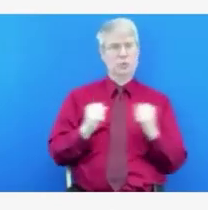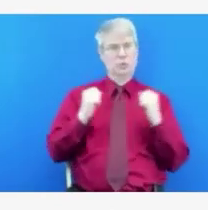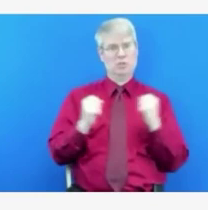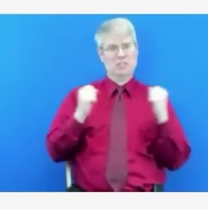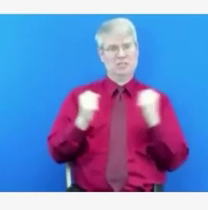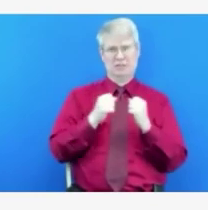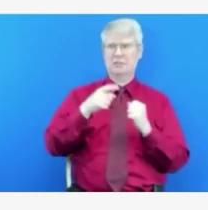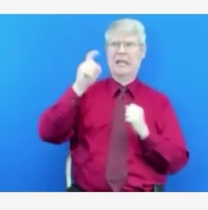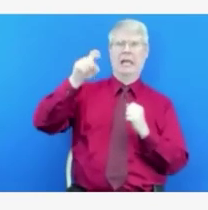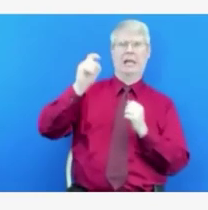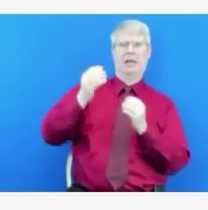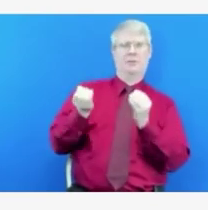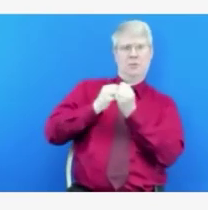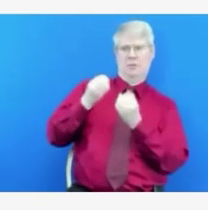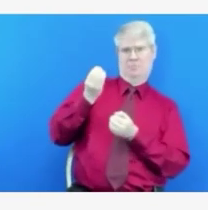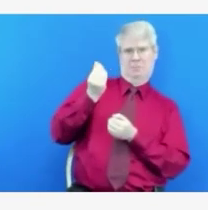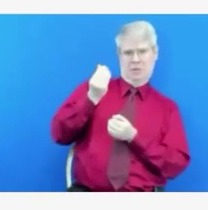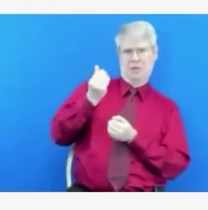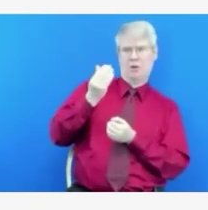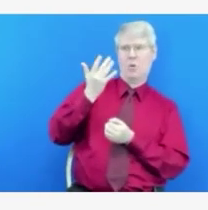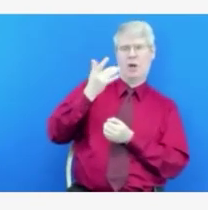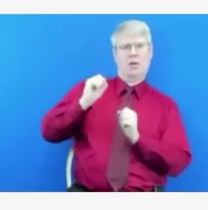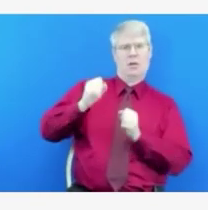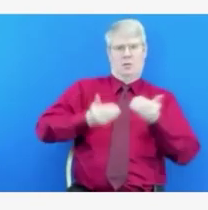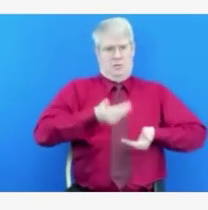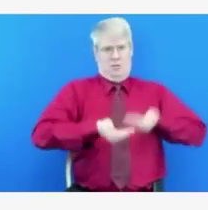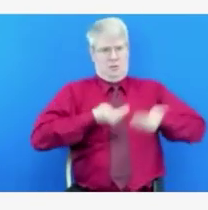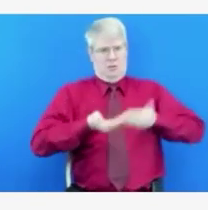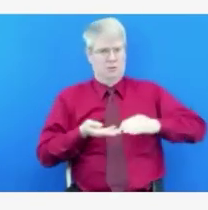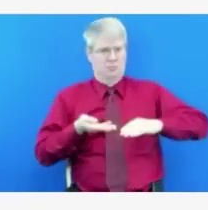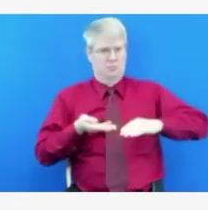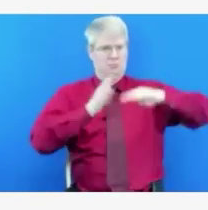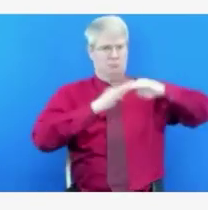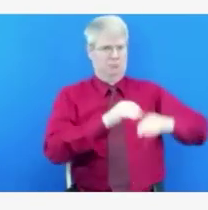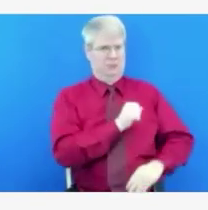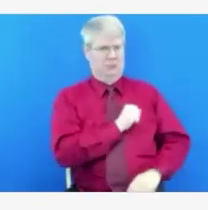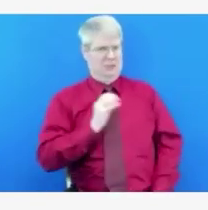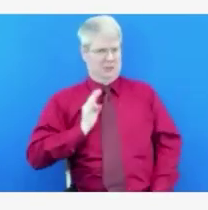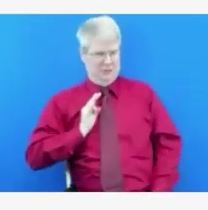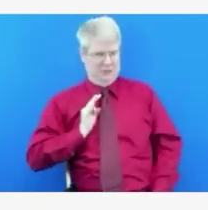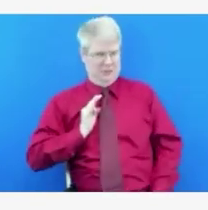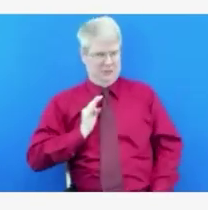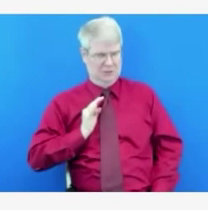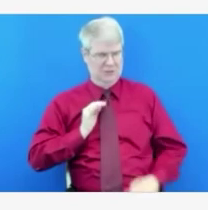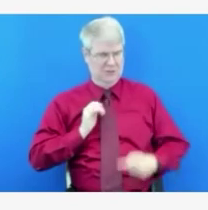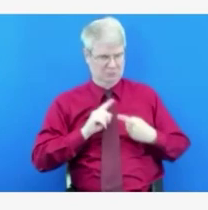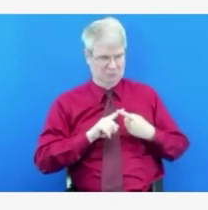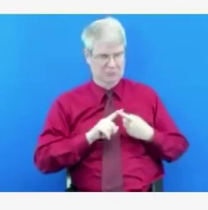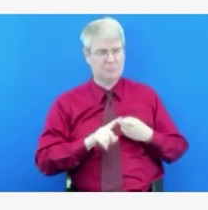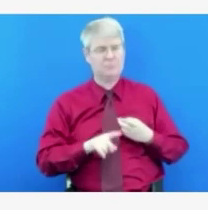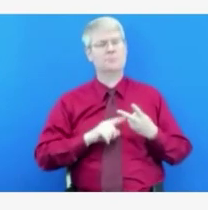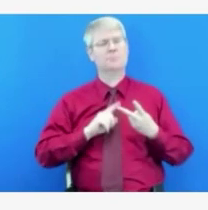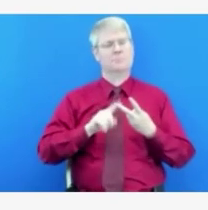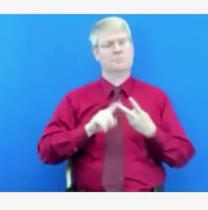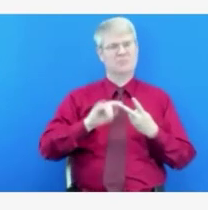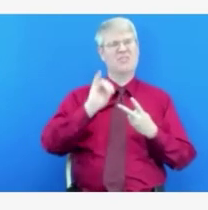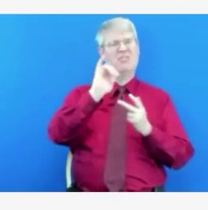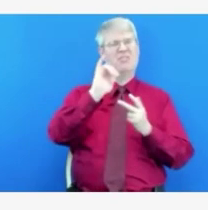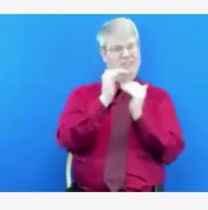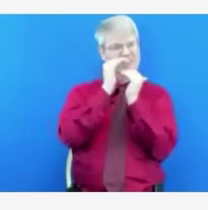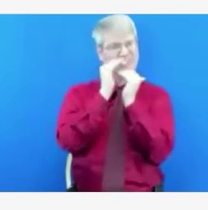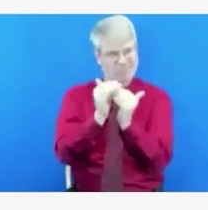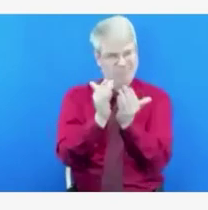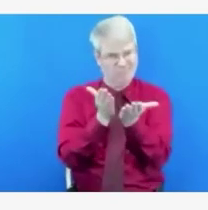hospitals would be able to get out of crisis standards of care? Thank you. Thanks. I'll take the first part of that and then I will